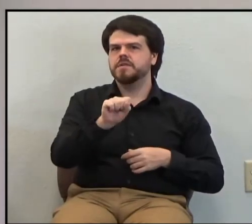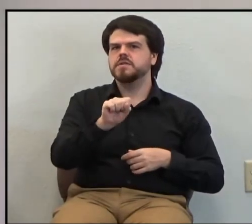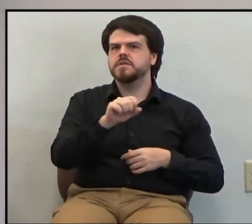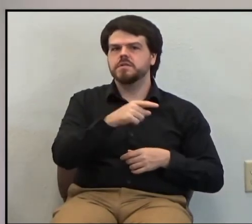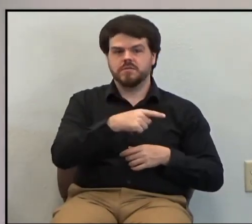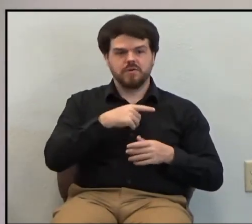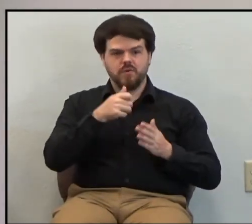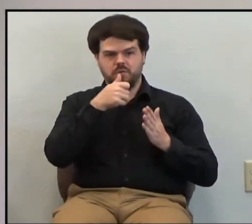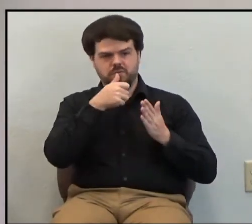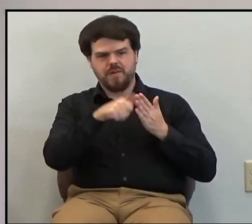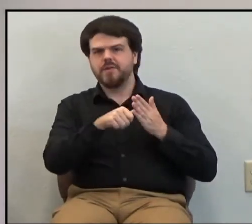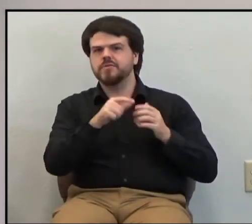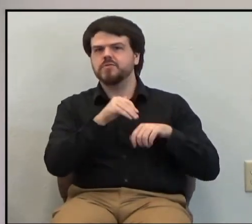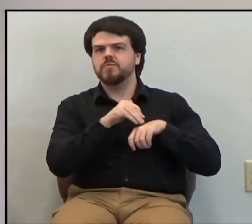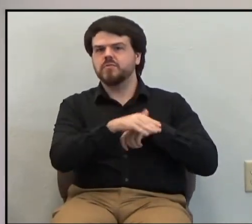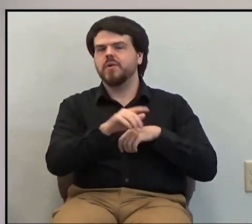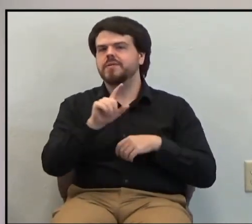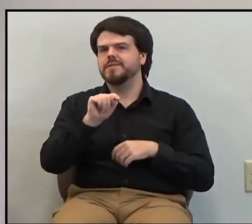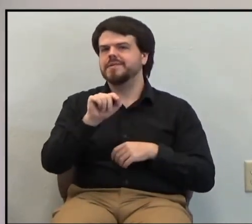letters Paul wrote to him.